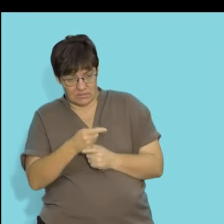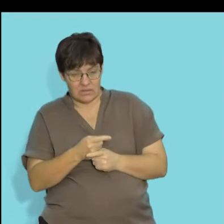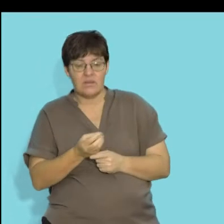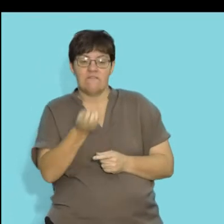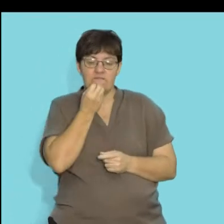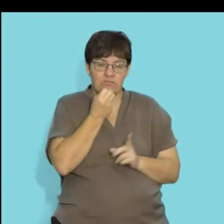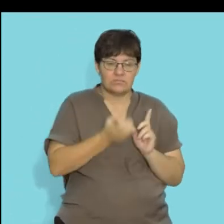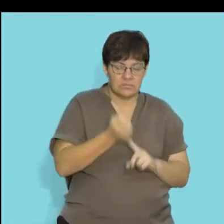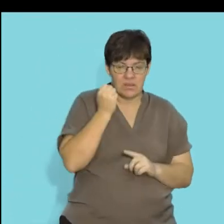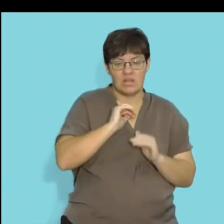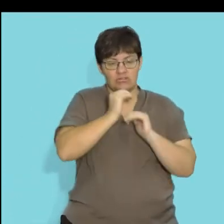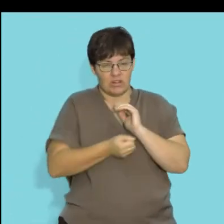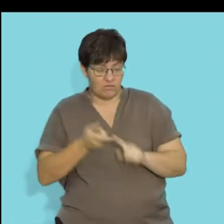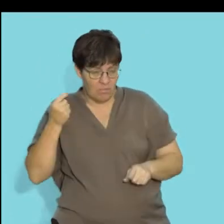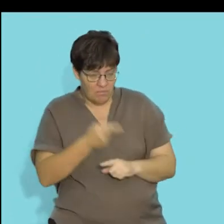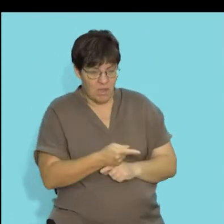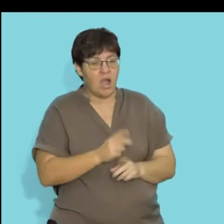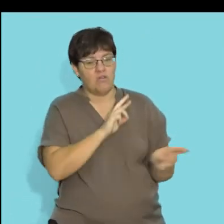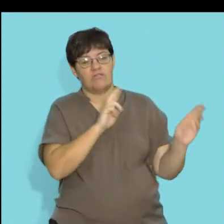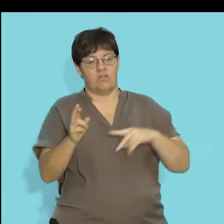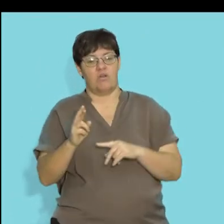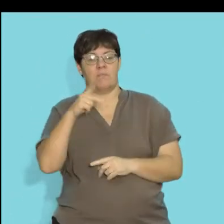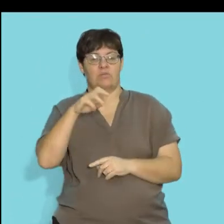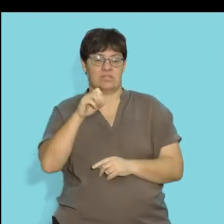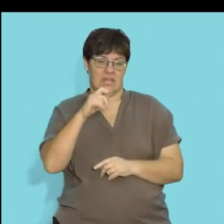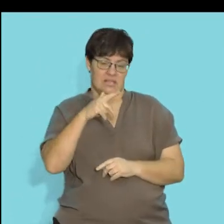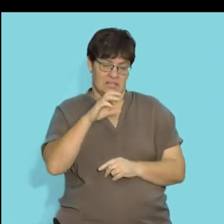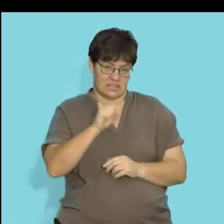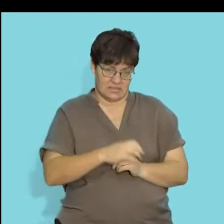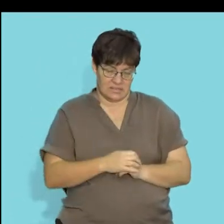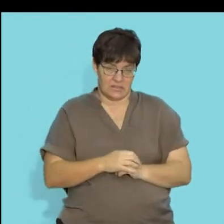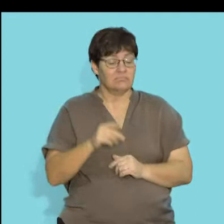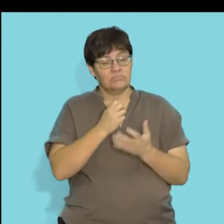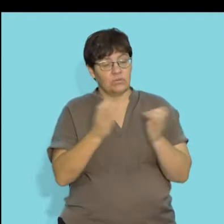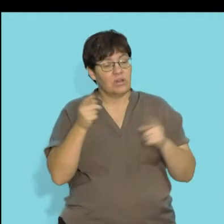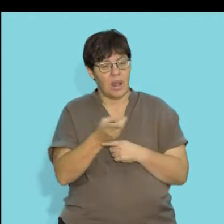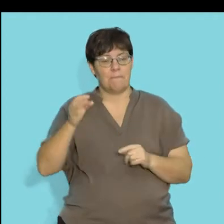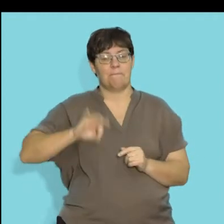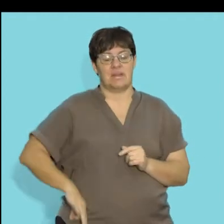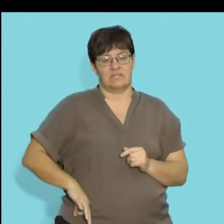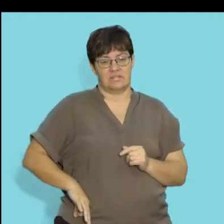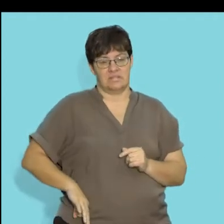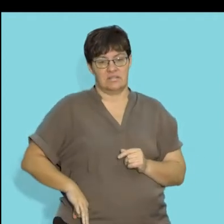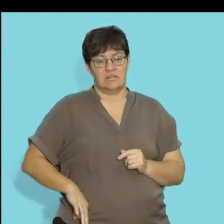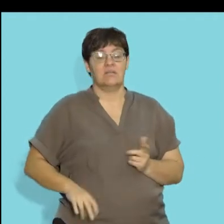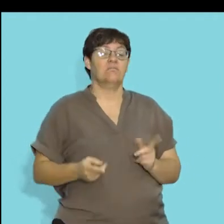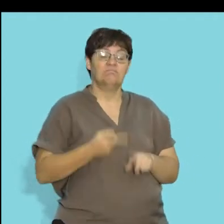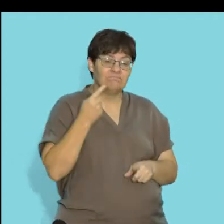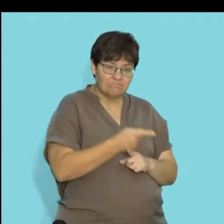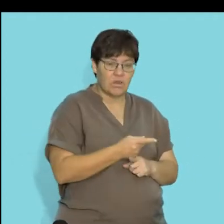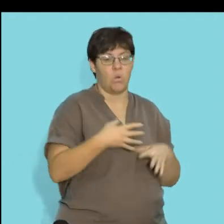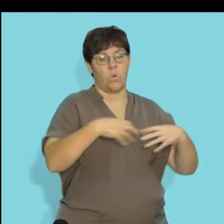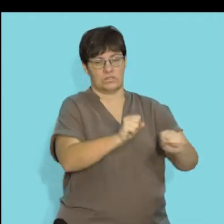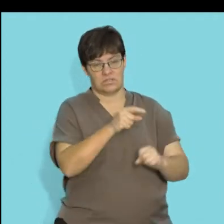taking nutrition and shelter from them are referred to as parasites. Generally, the parasite benefits at the